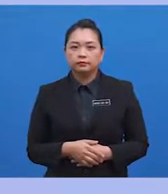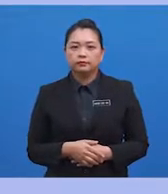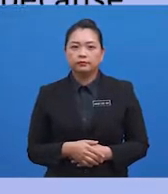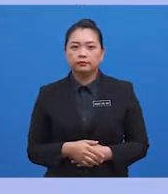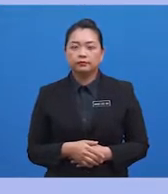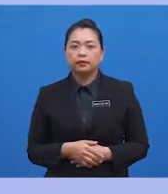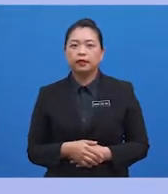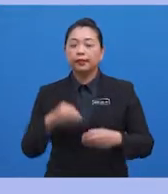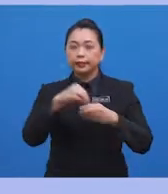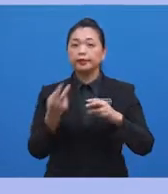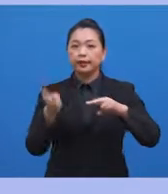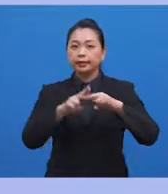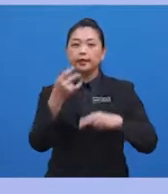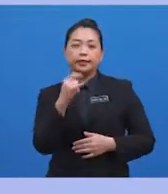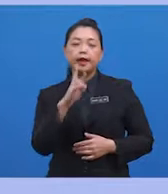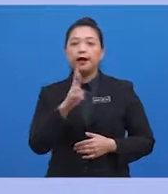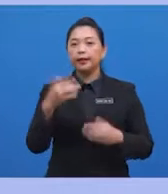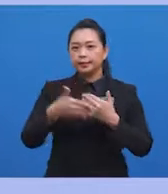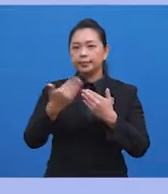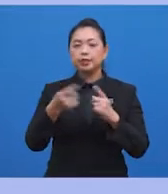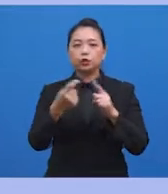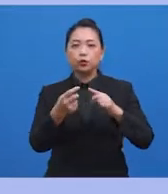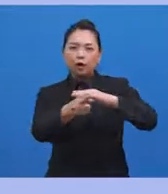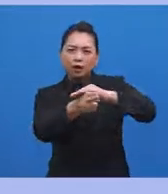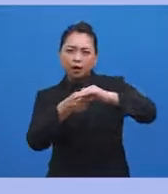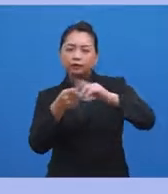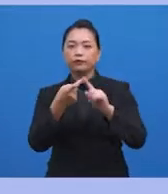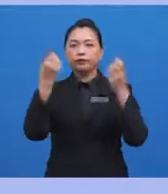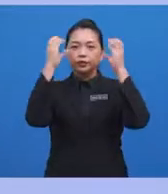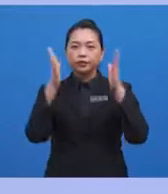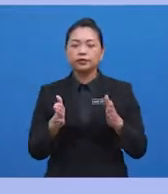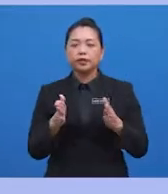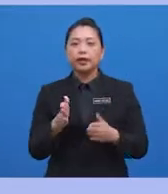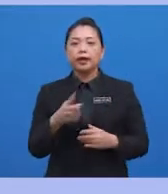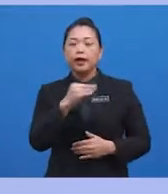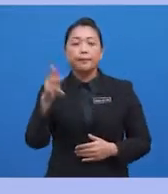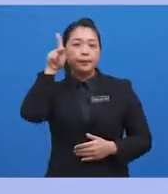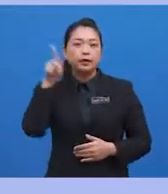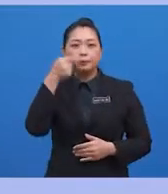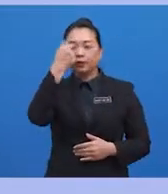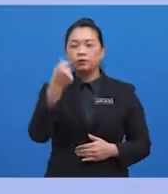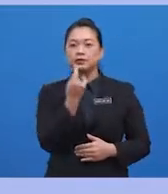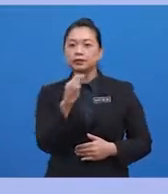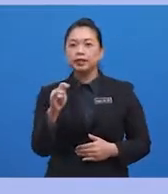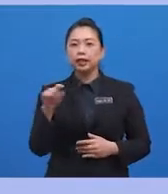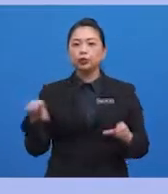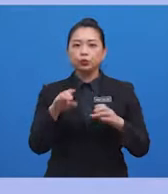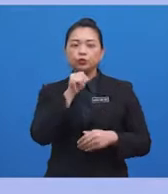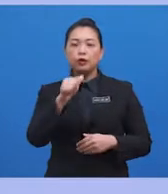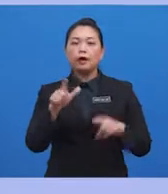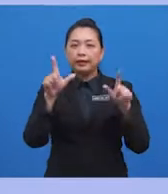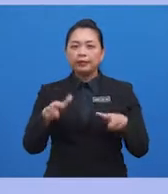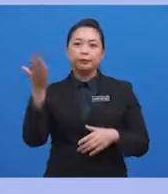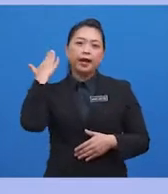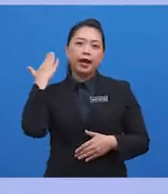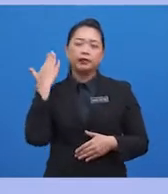In addition, they are easy to hide from teachers and parents because they do not leave behind the stench